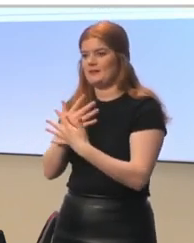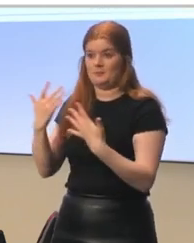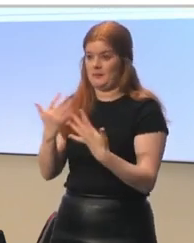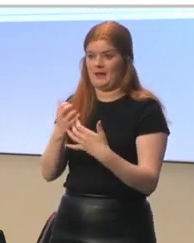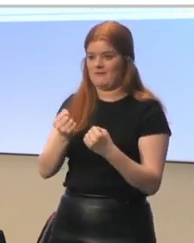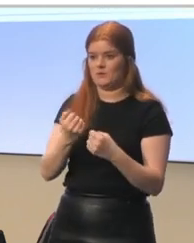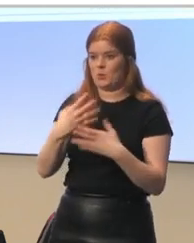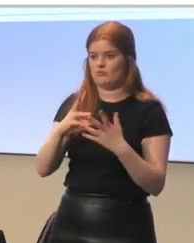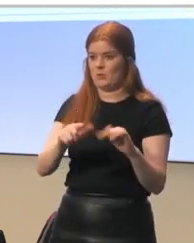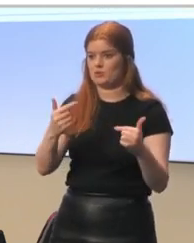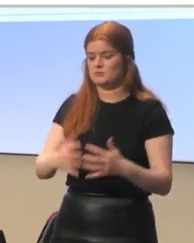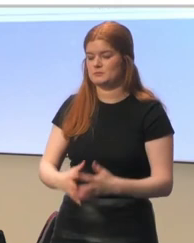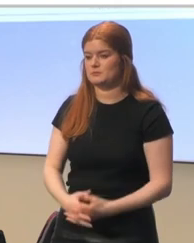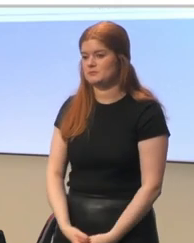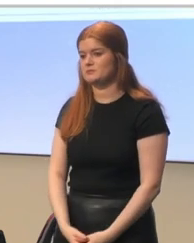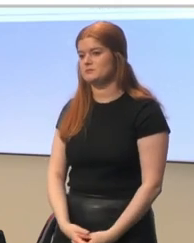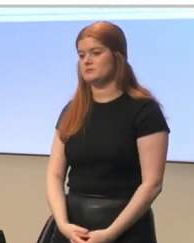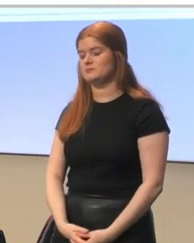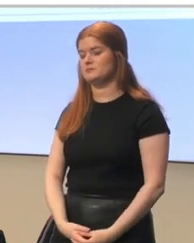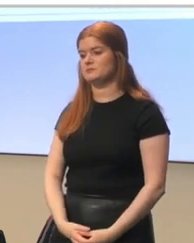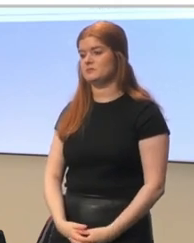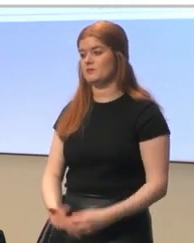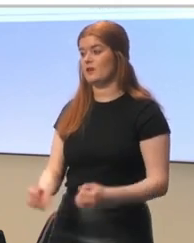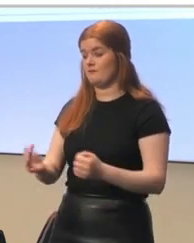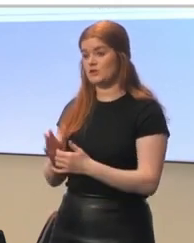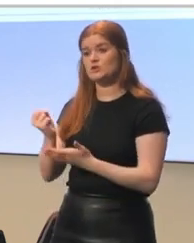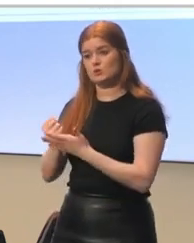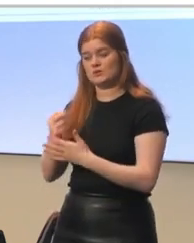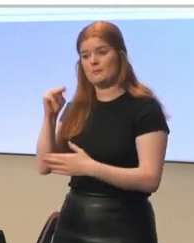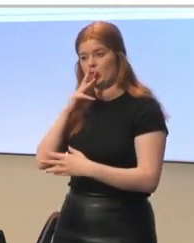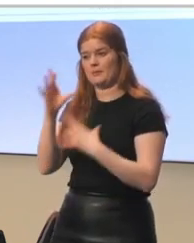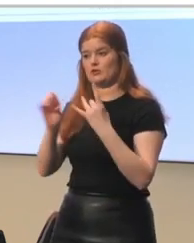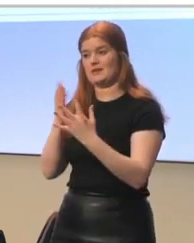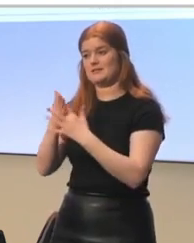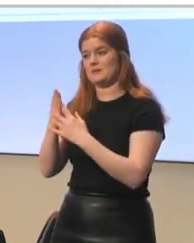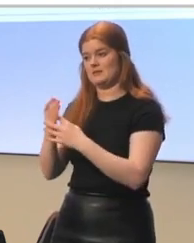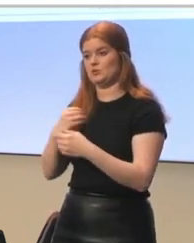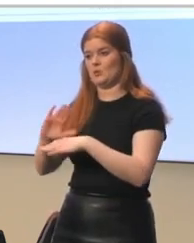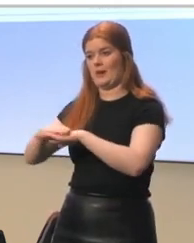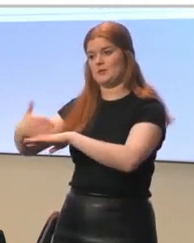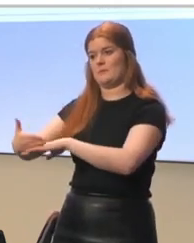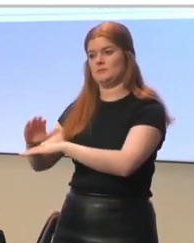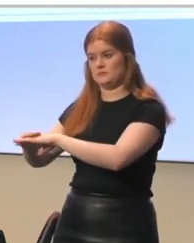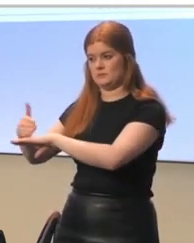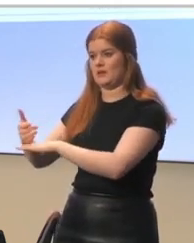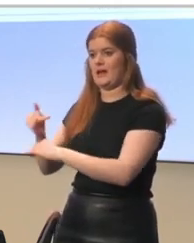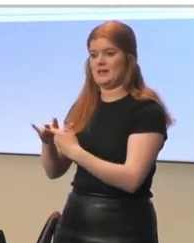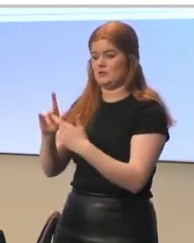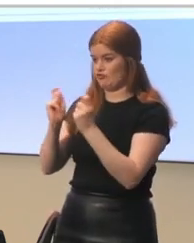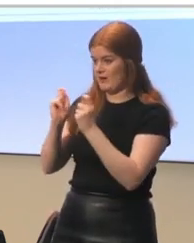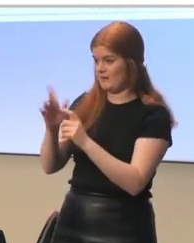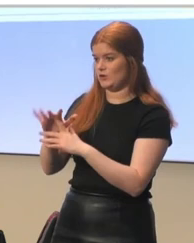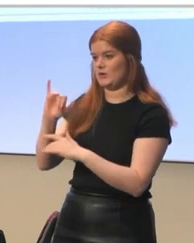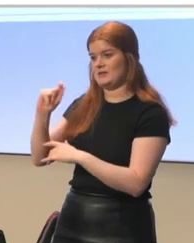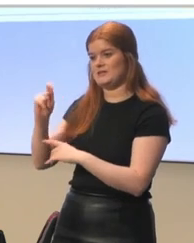in this area. For them, it was important to ensure accessibility to devices, to ensure training on IT